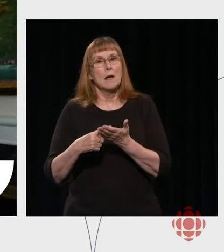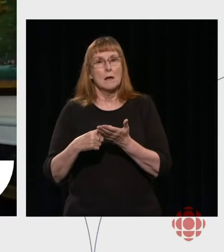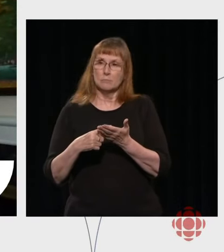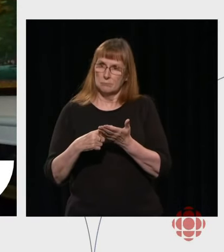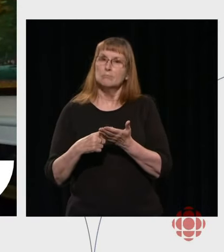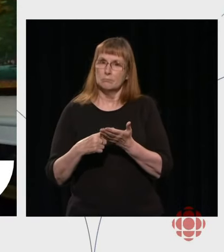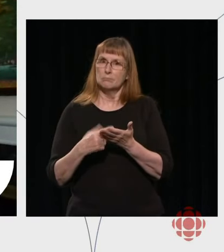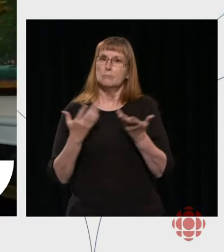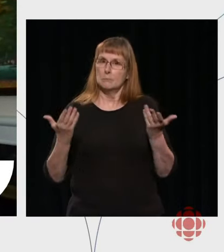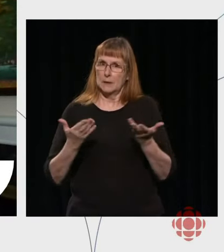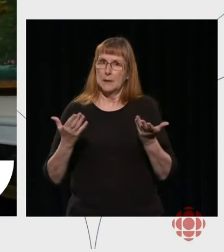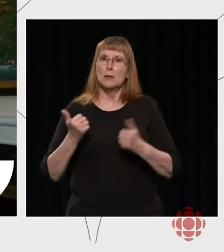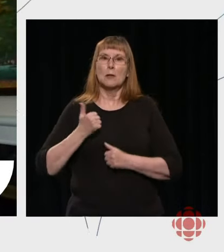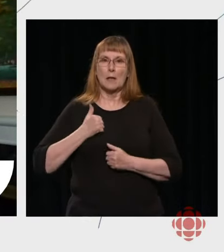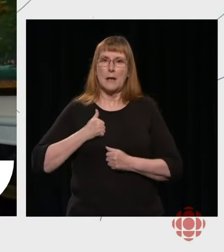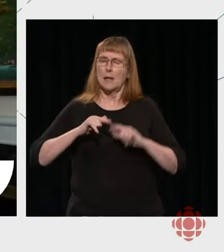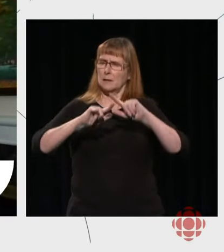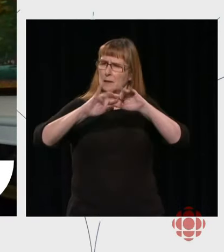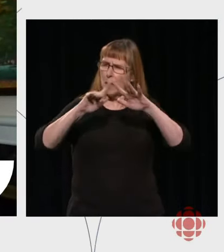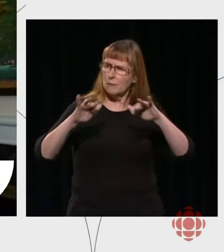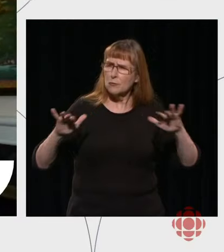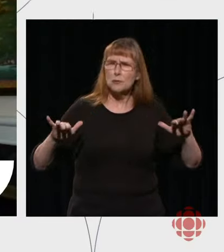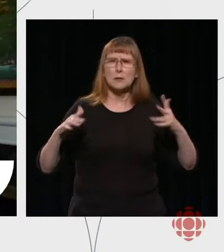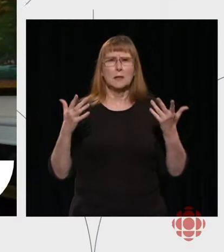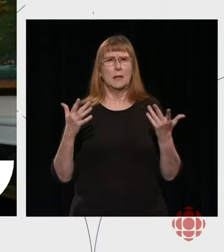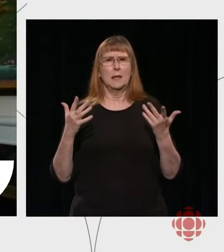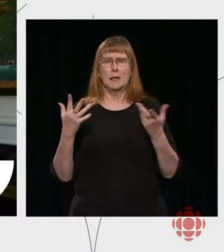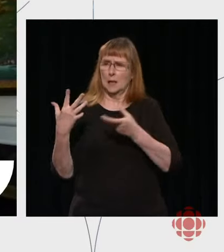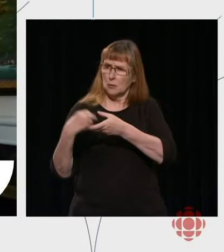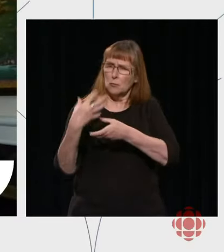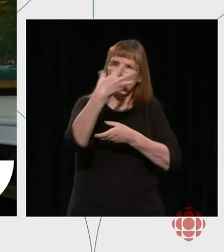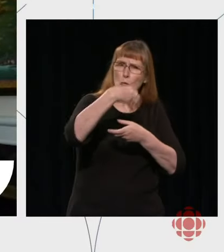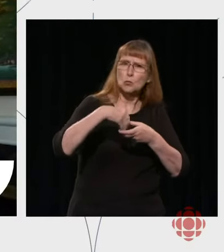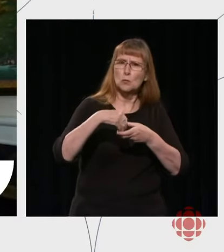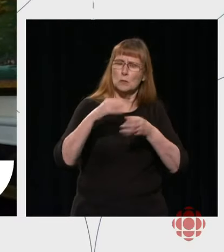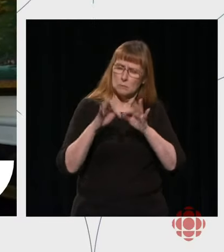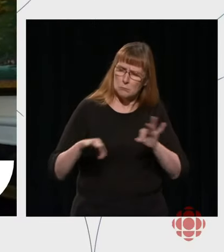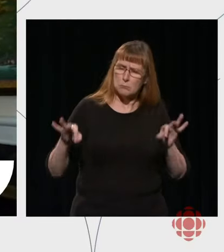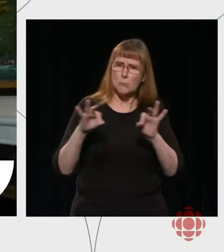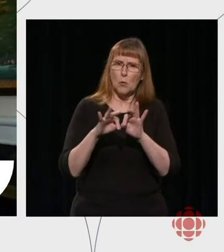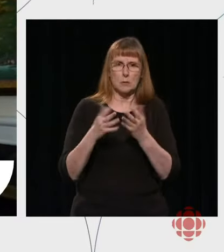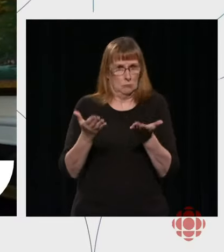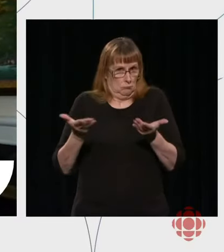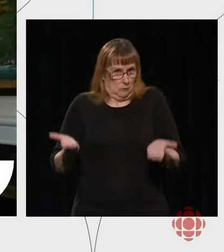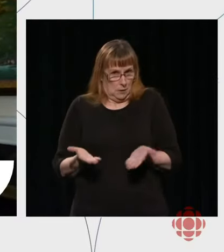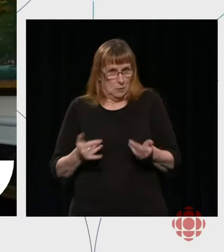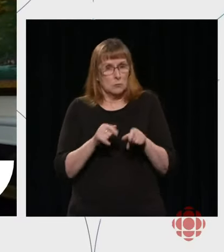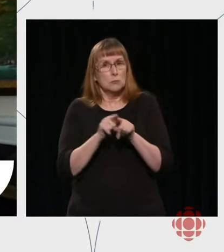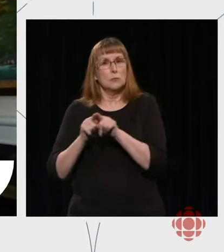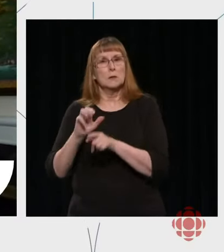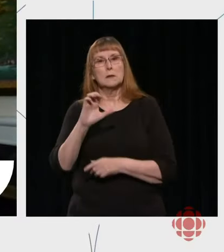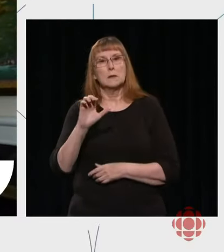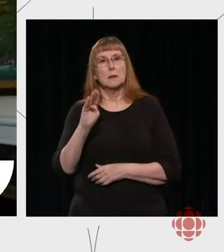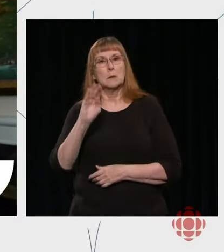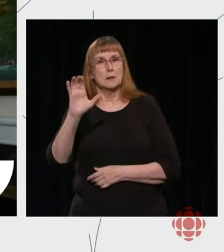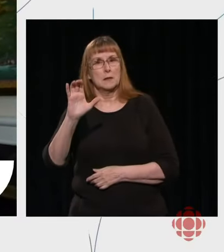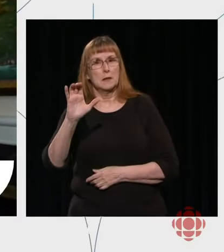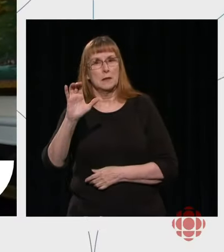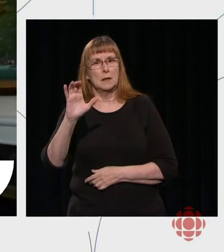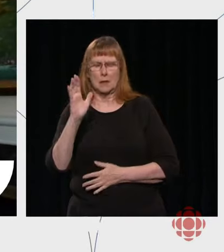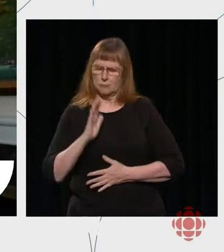of diversity and inclusion at CBC Radio Canada, but I'd like to say that that is absolutely essential for our